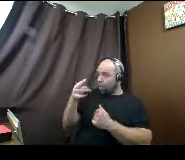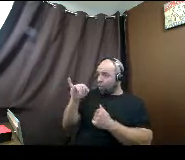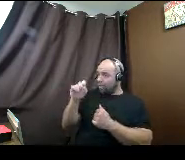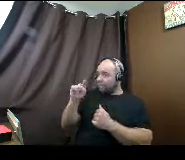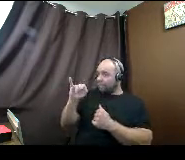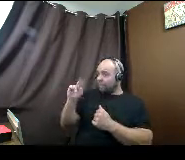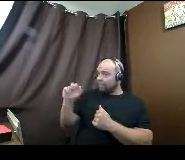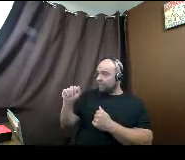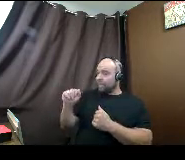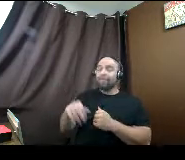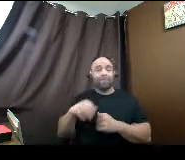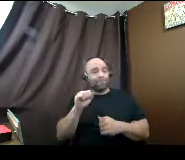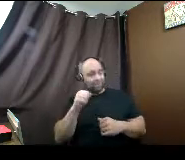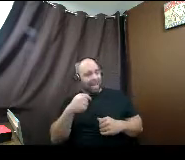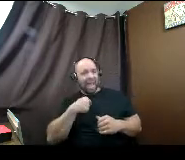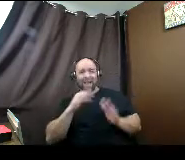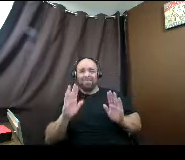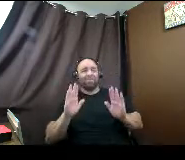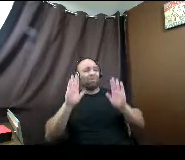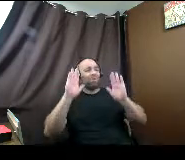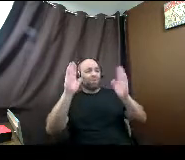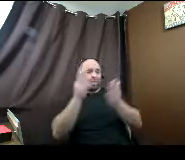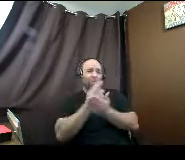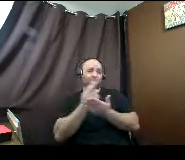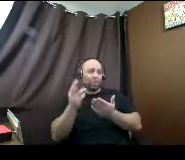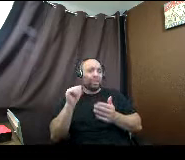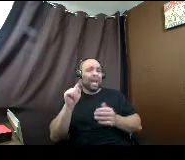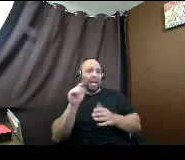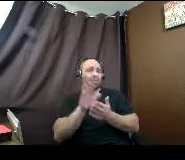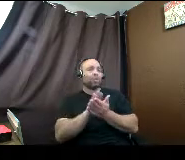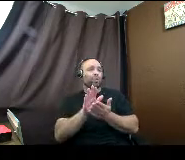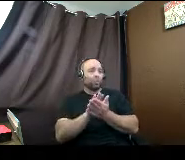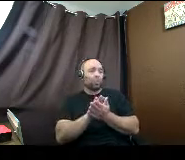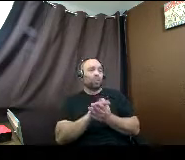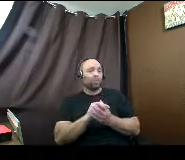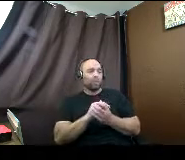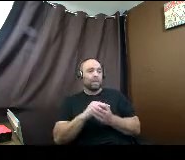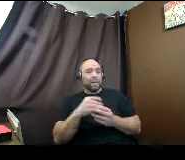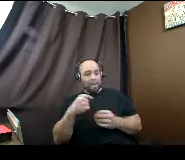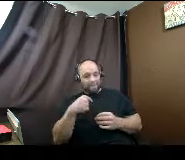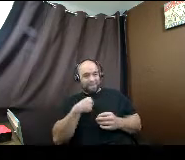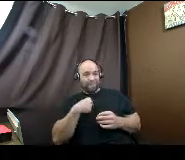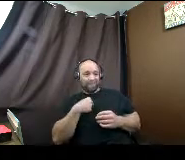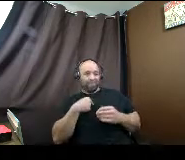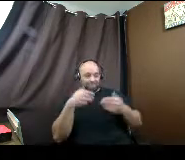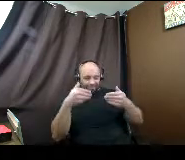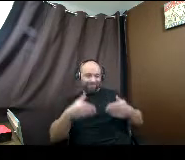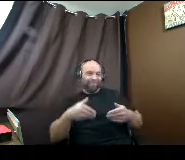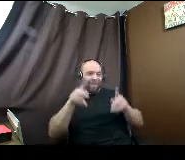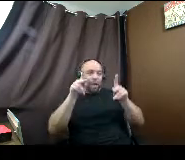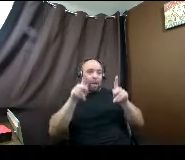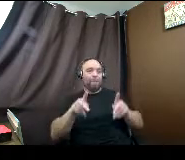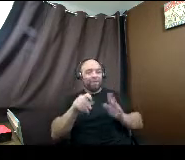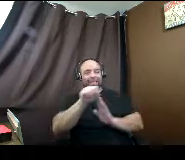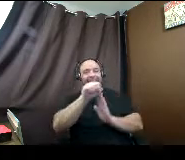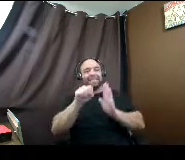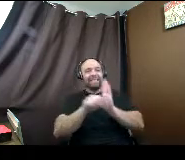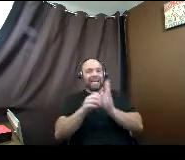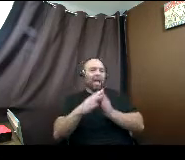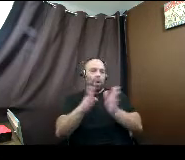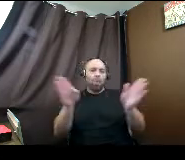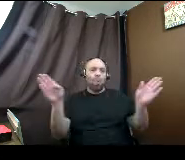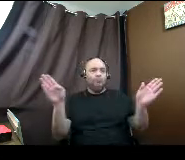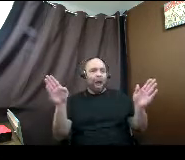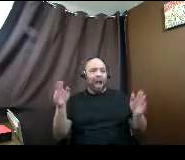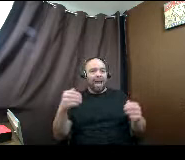Yeah, you have amazing resources at your schools. Yeah, I'm kind of the person for the statewide. I also have about